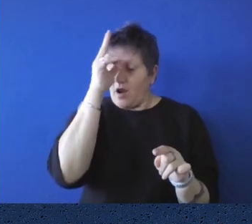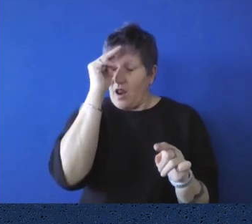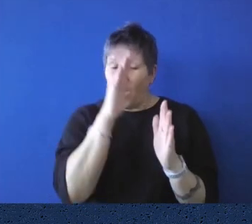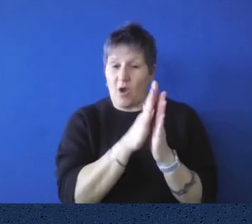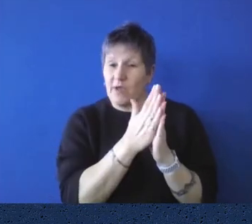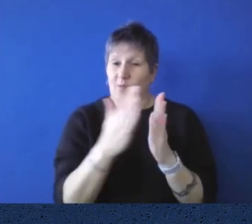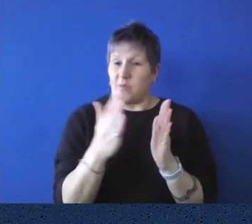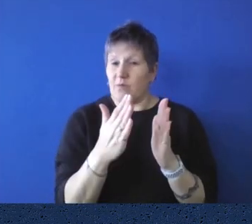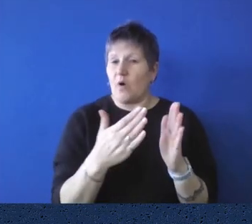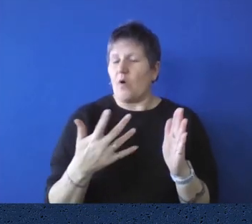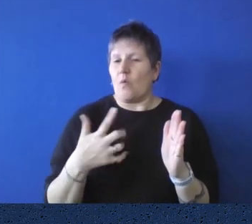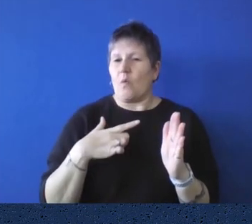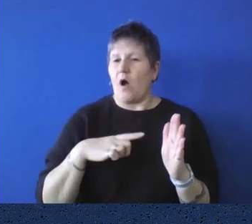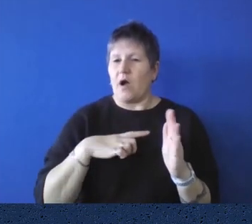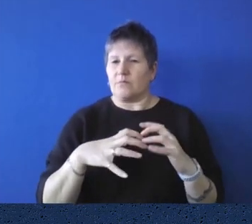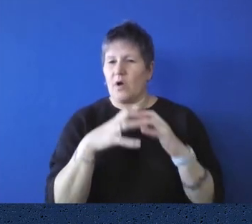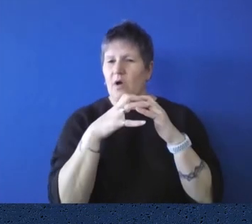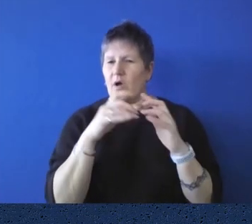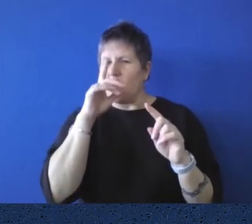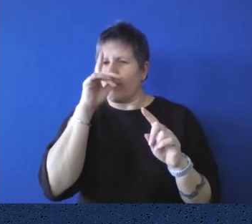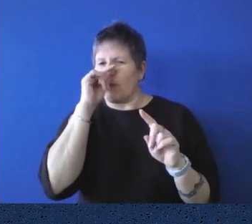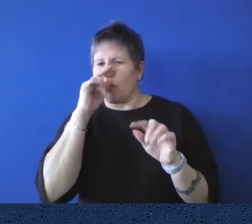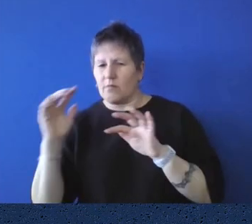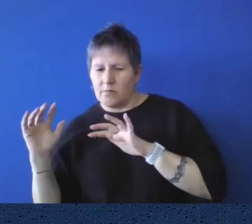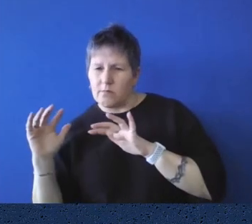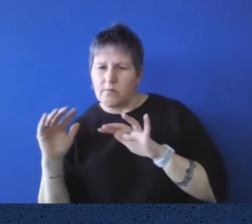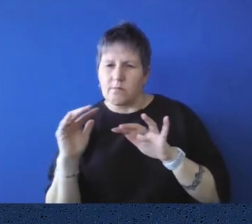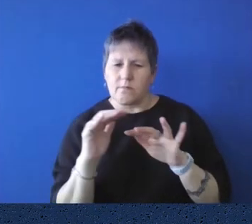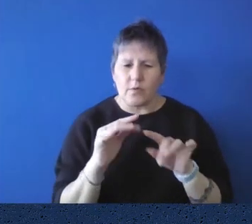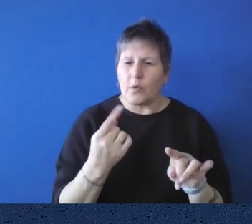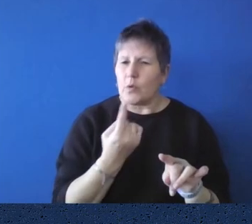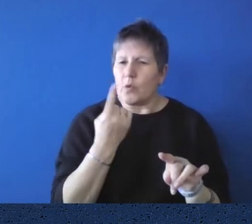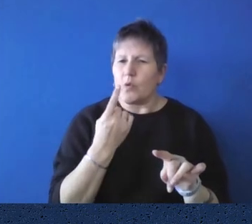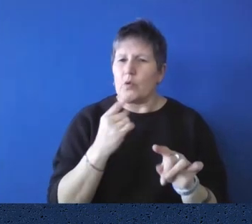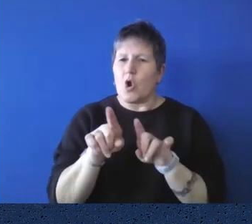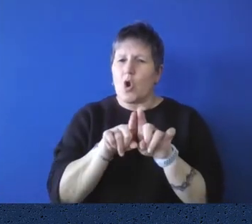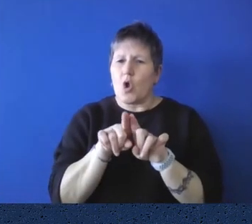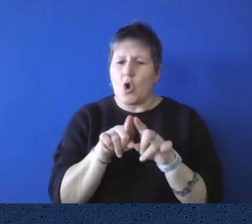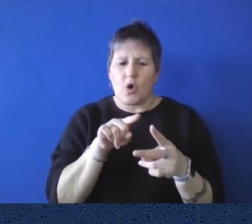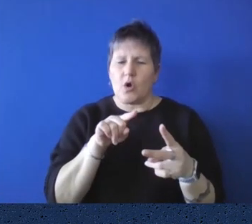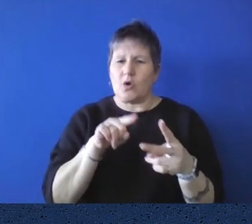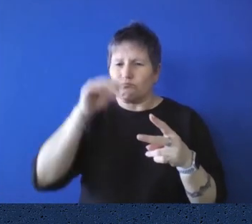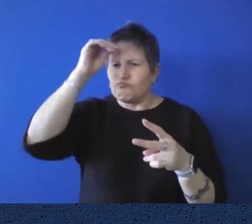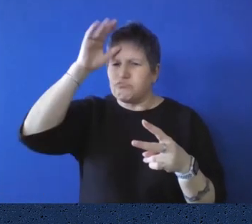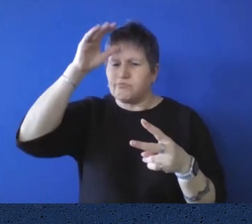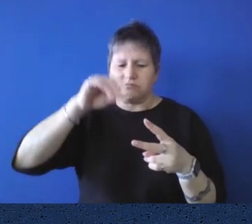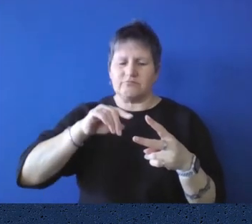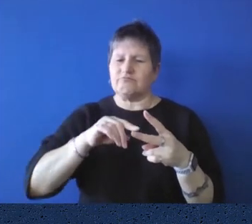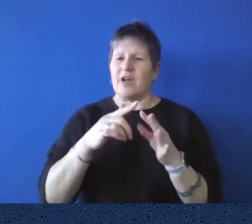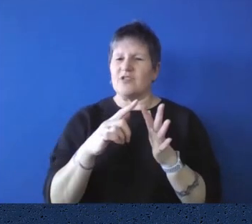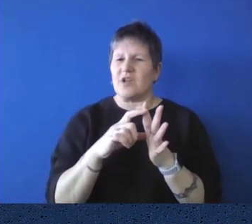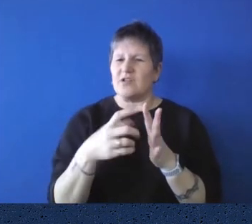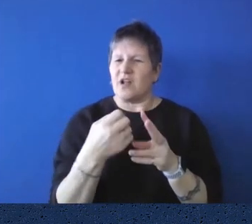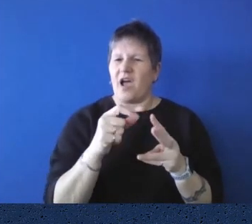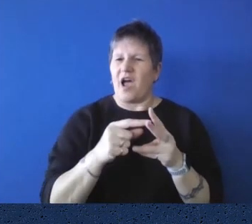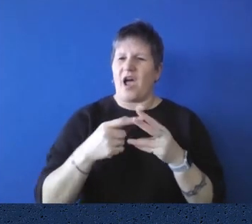to the Parliament. So people who were learned, who were wealthy, they were landowners, they were mainly from England. So it